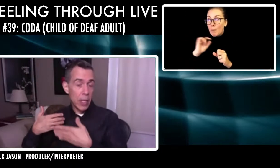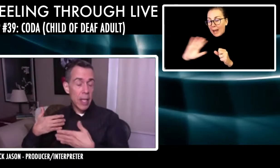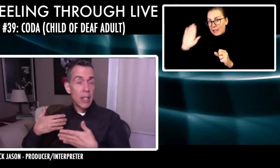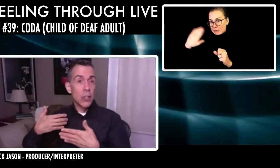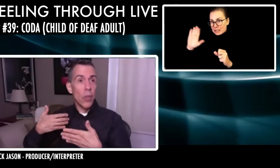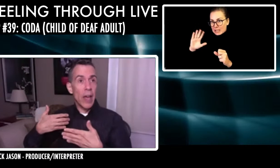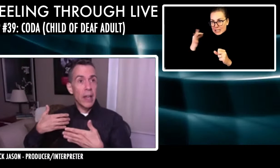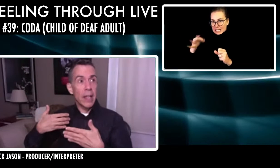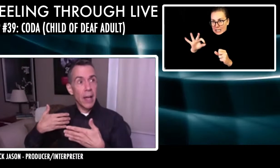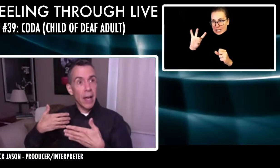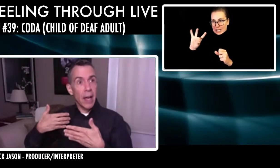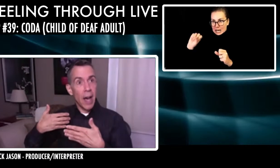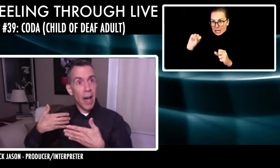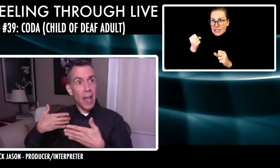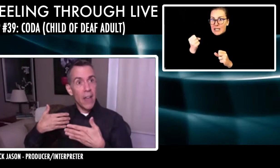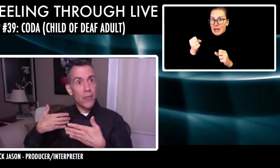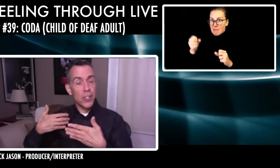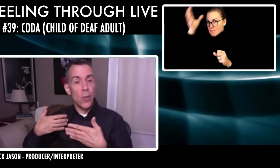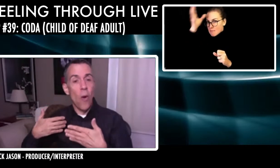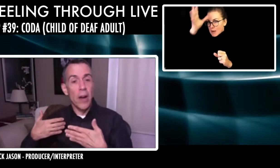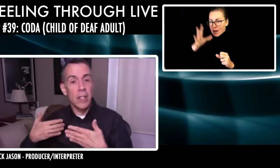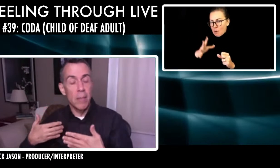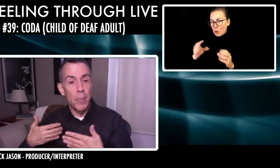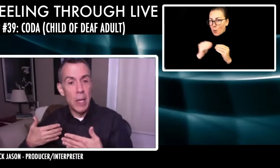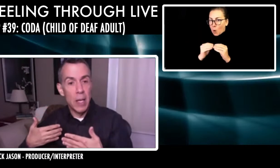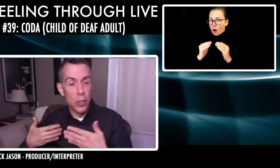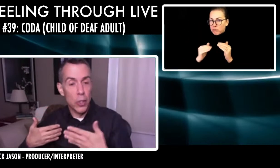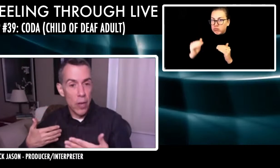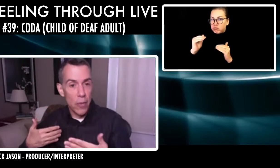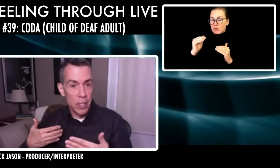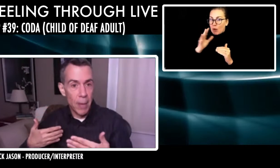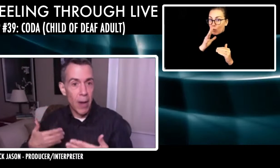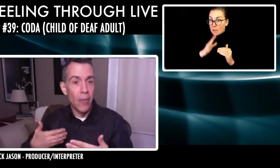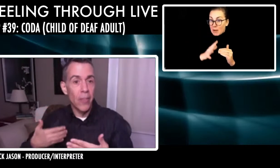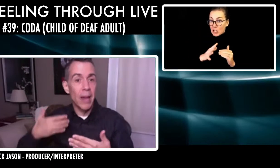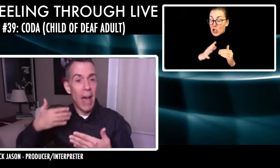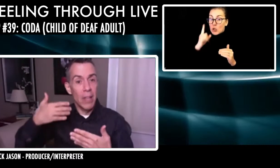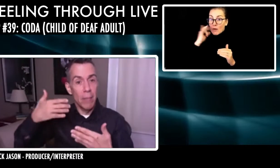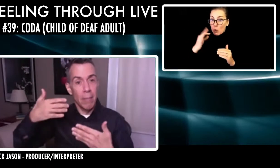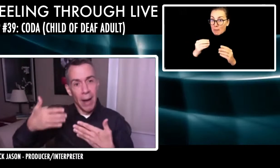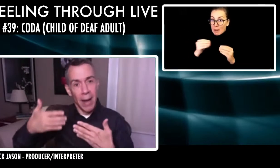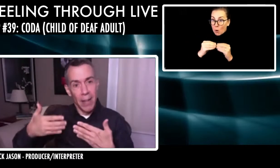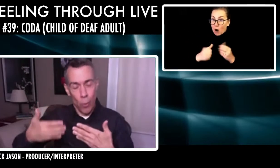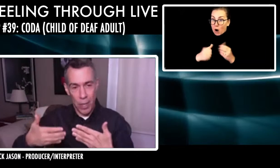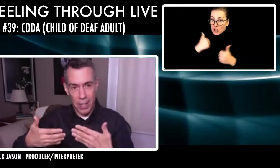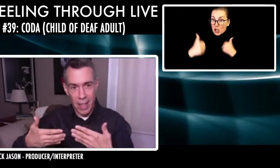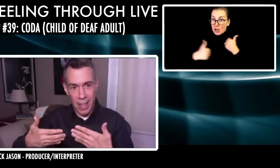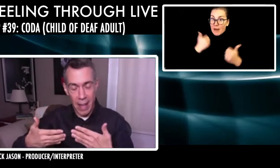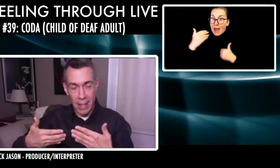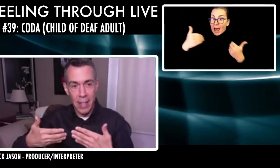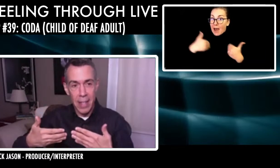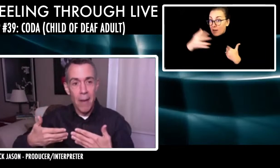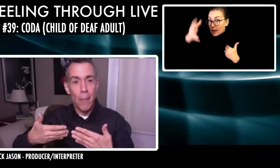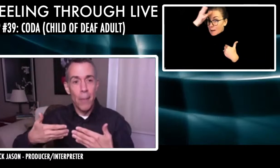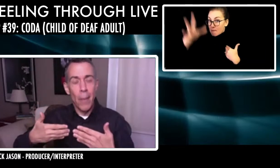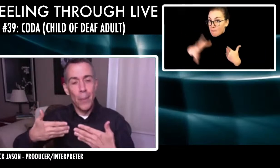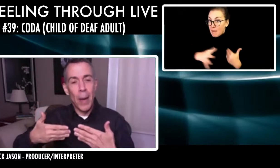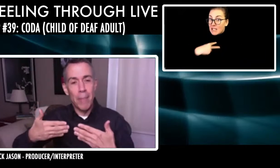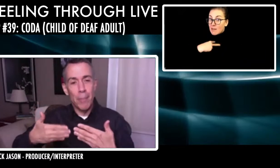eighties. So that if she wanted to be assertive and somehow that having my voice in that